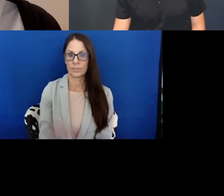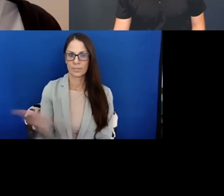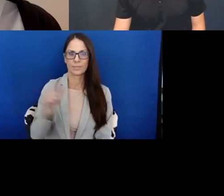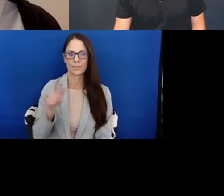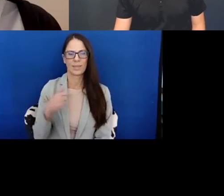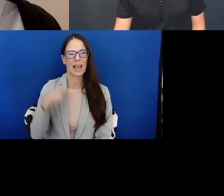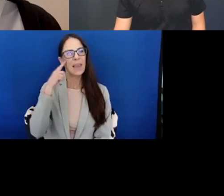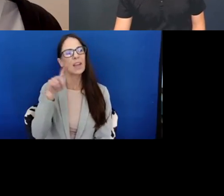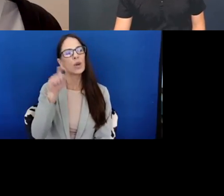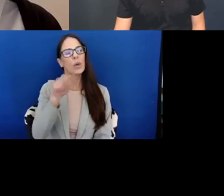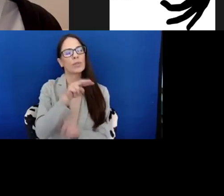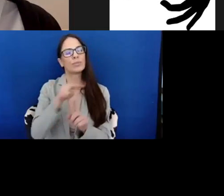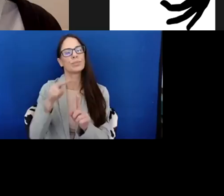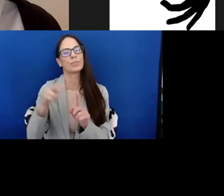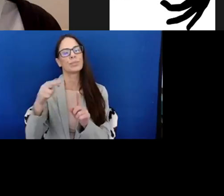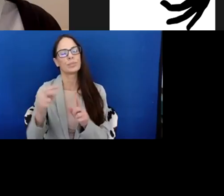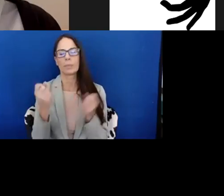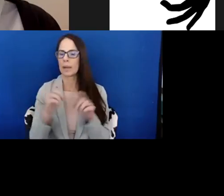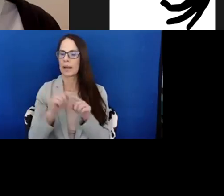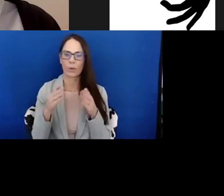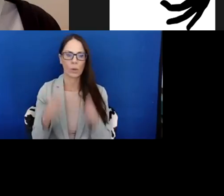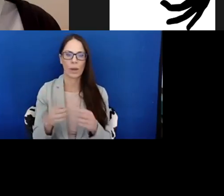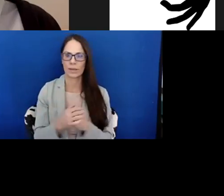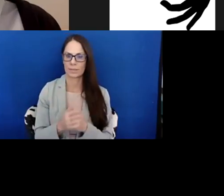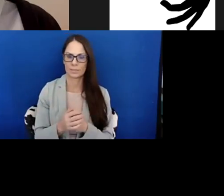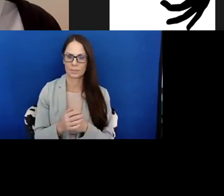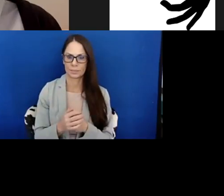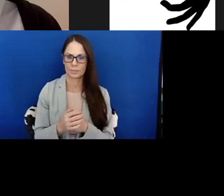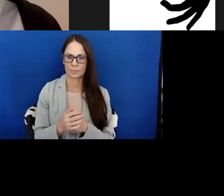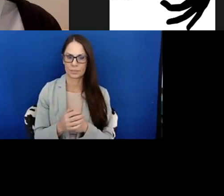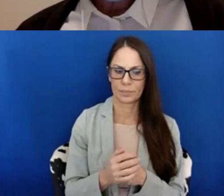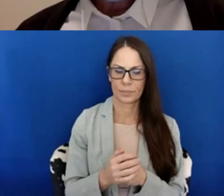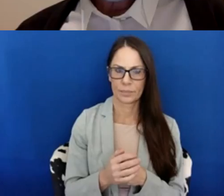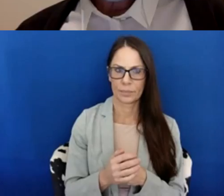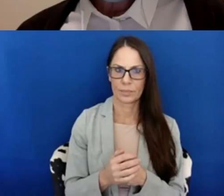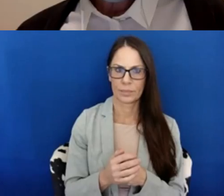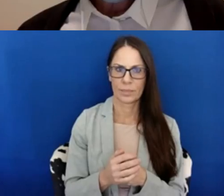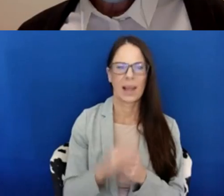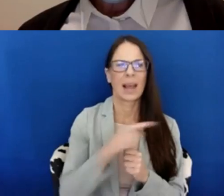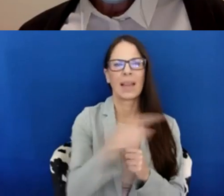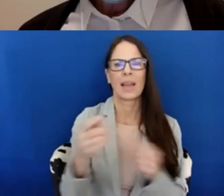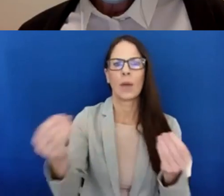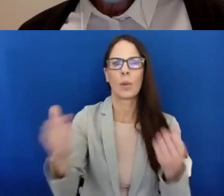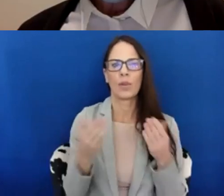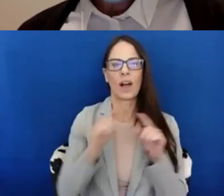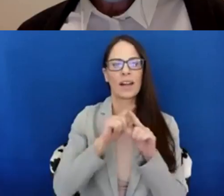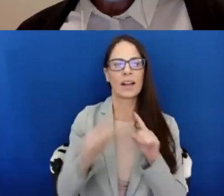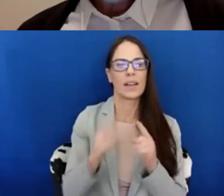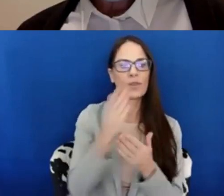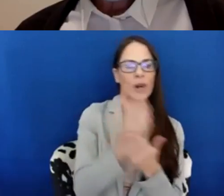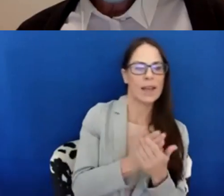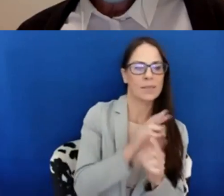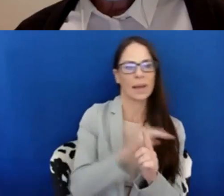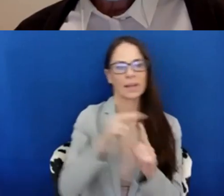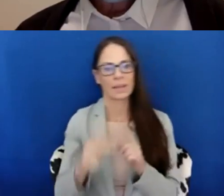many lenses, um, because they, they, they all give us another aspect of the, the, the dimension of the, the